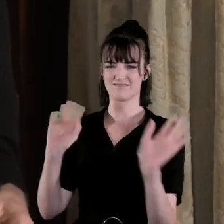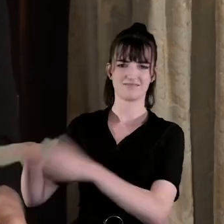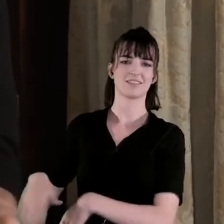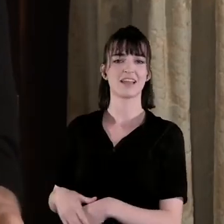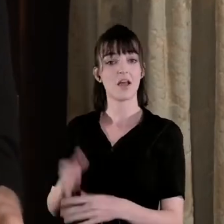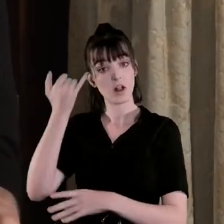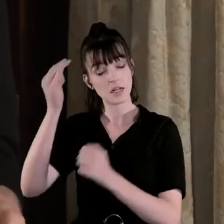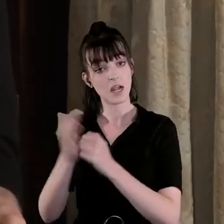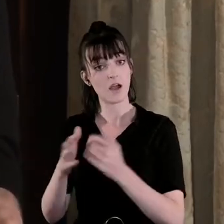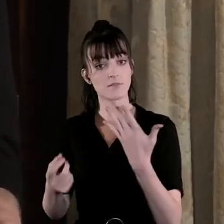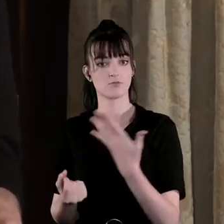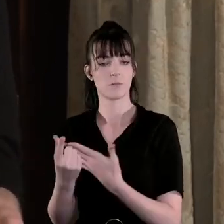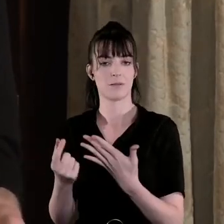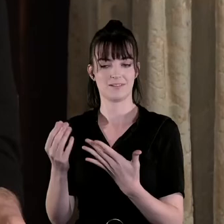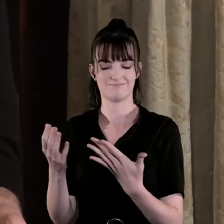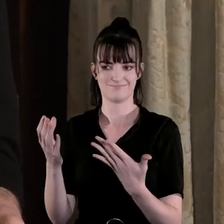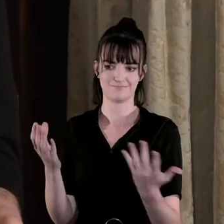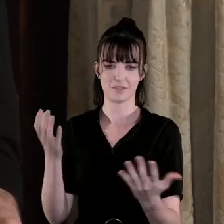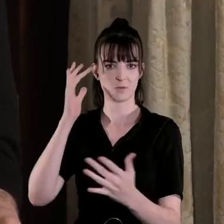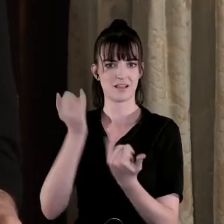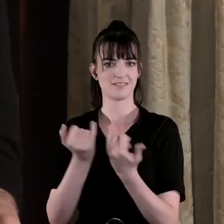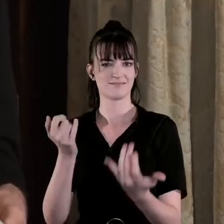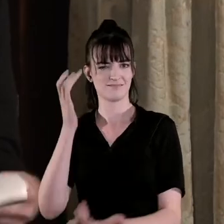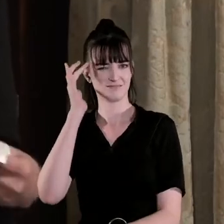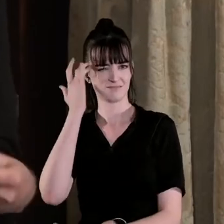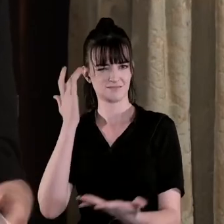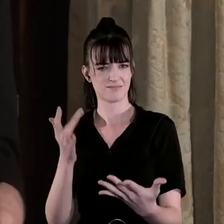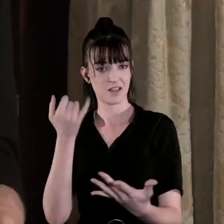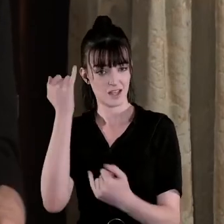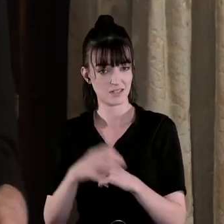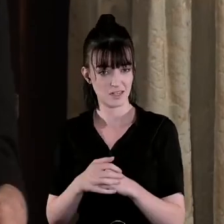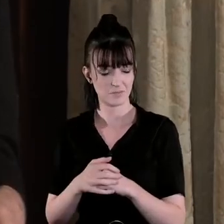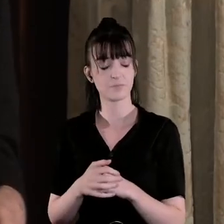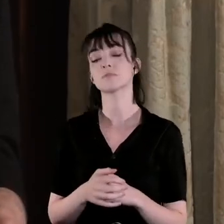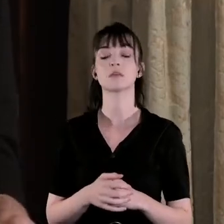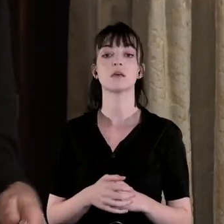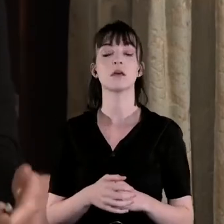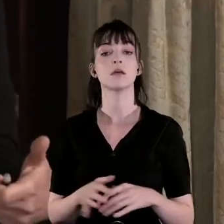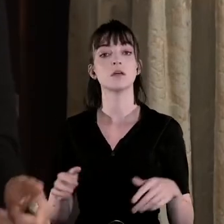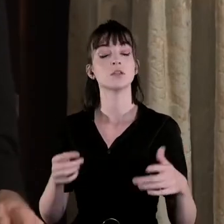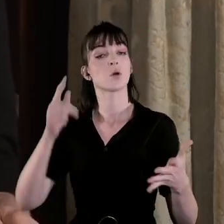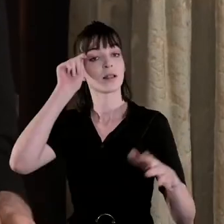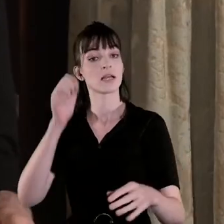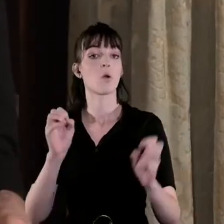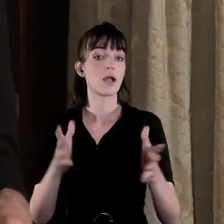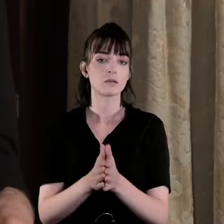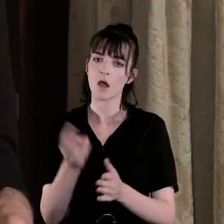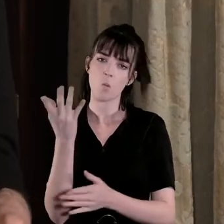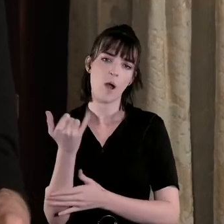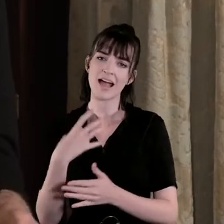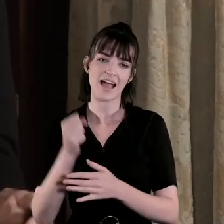you know pretty kind of quixotic so I think you know why you have these expectations